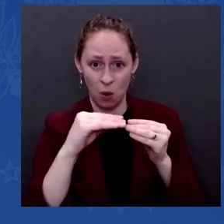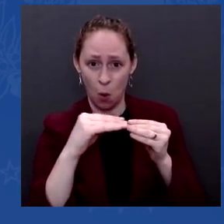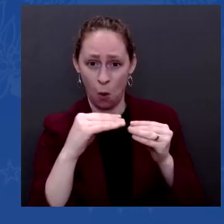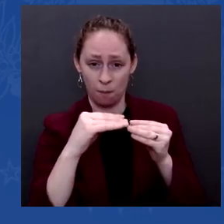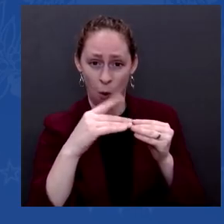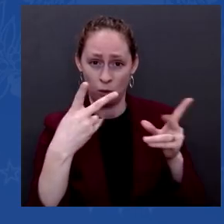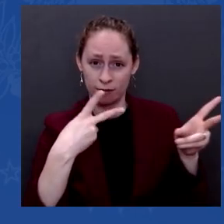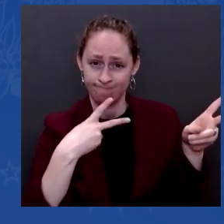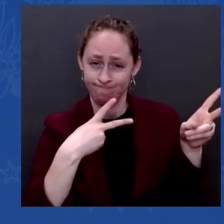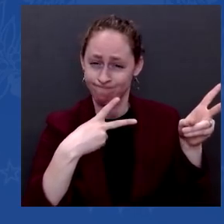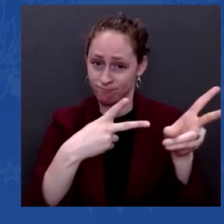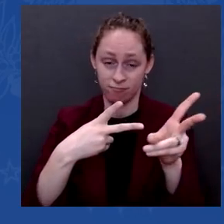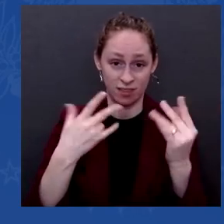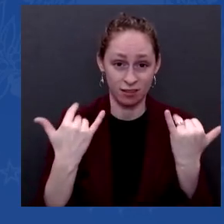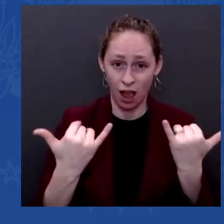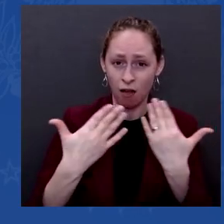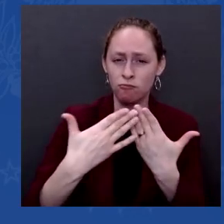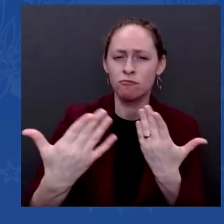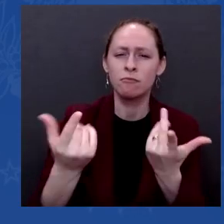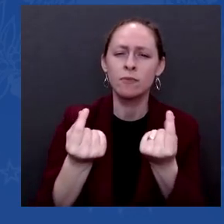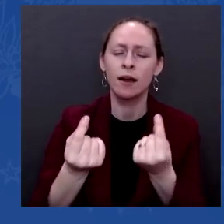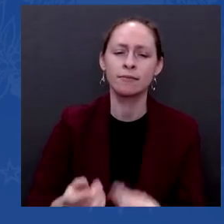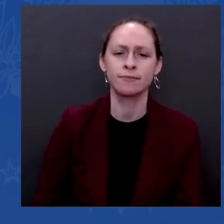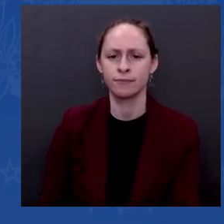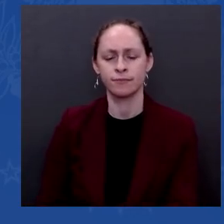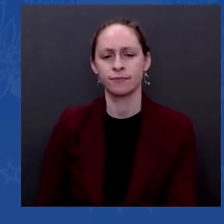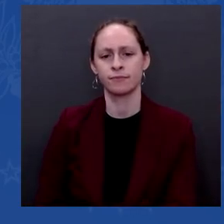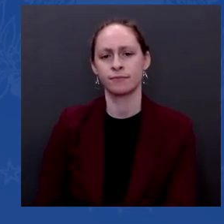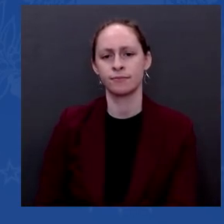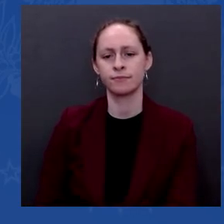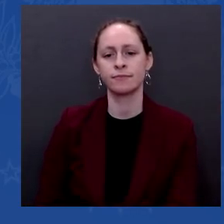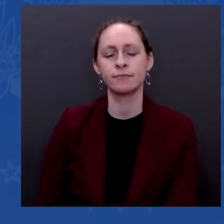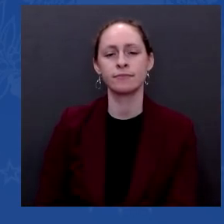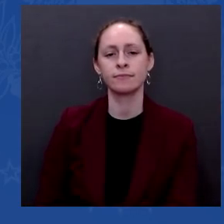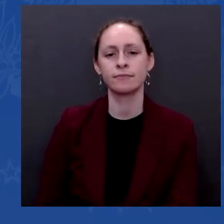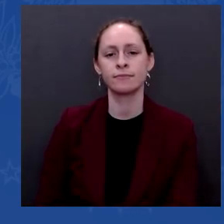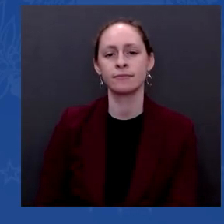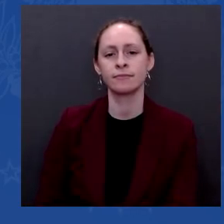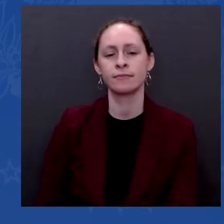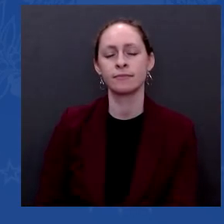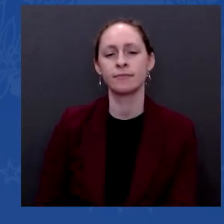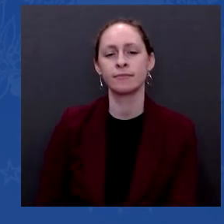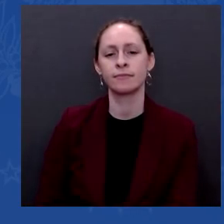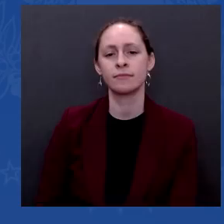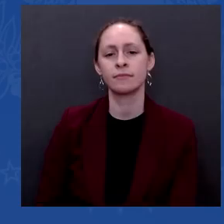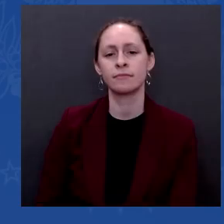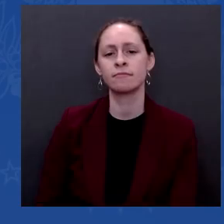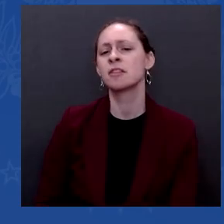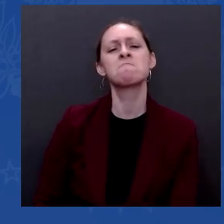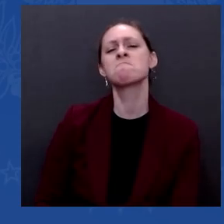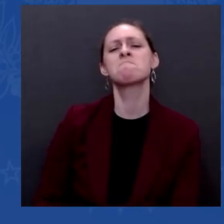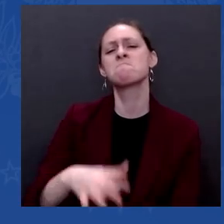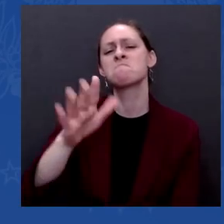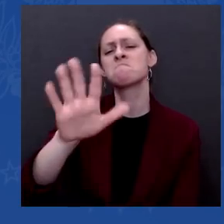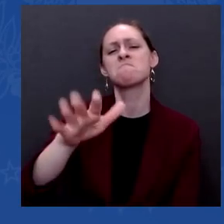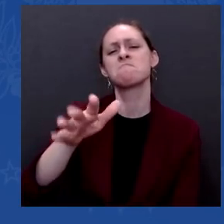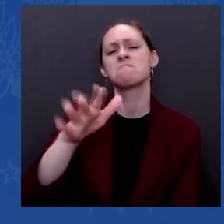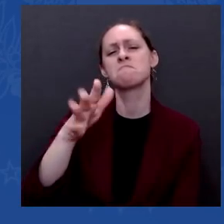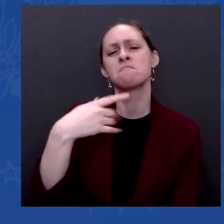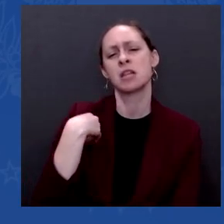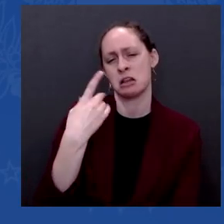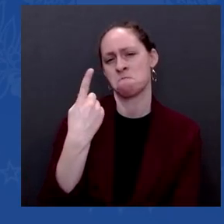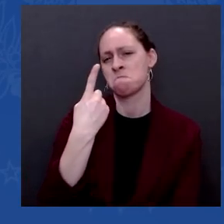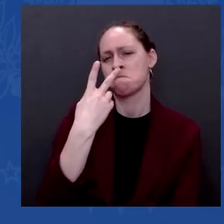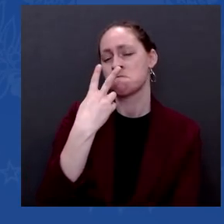number one. Number two, do I think he'll test the West, test the United States and NATO